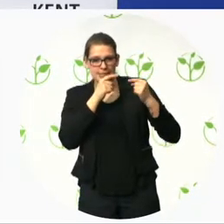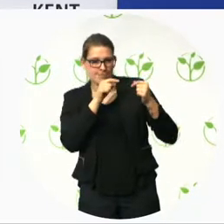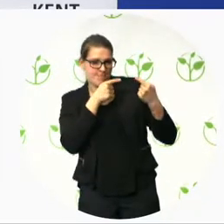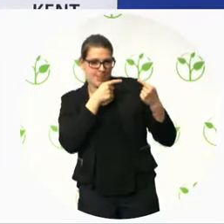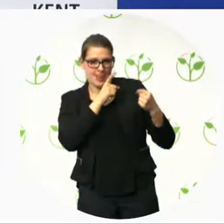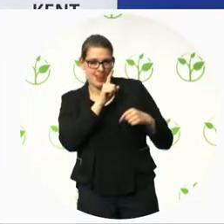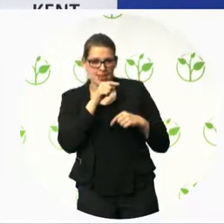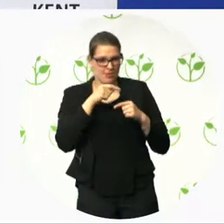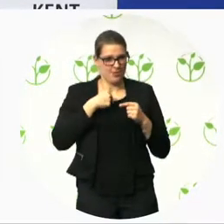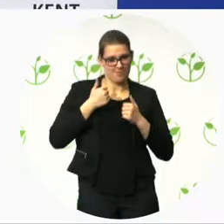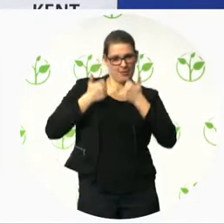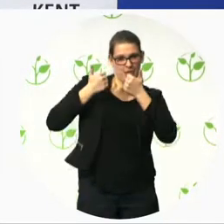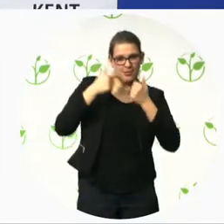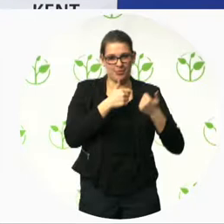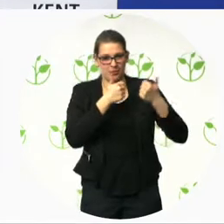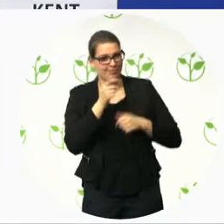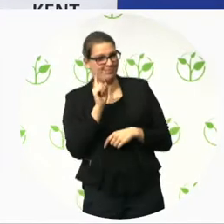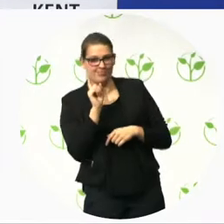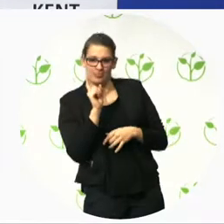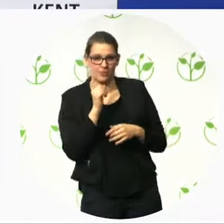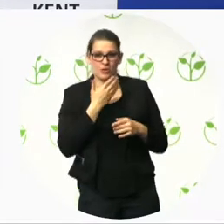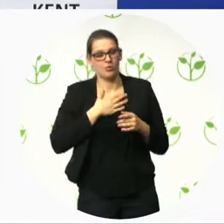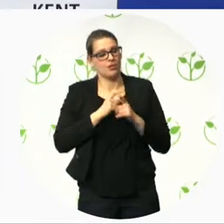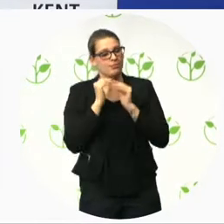affordable solutions will lead to more accessibility.